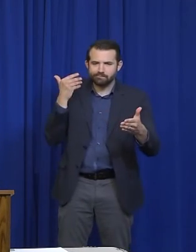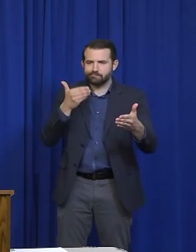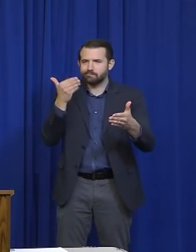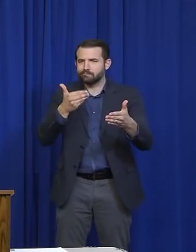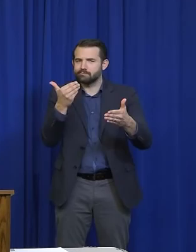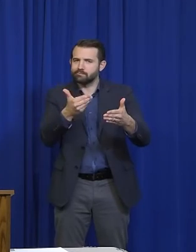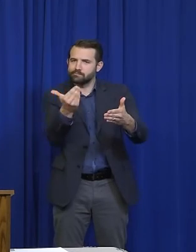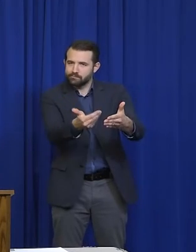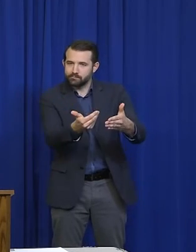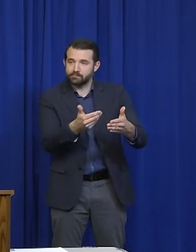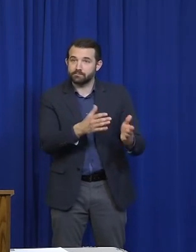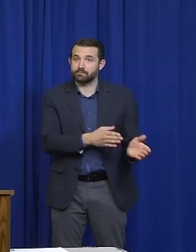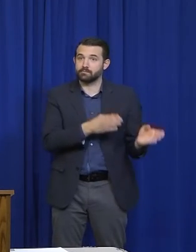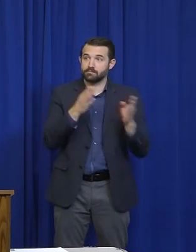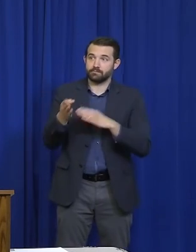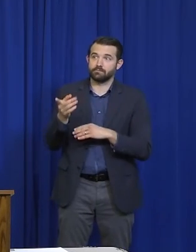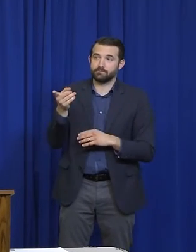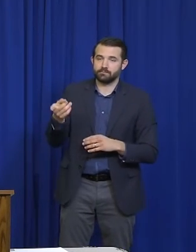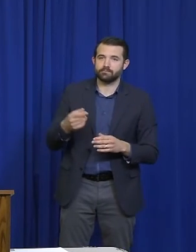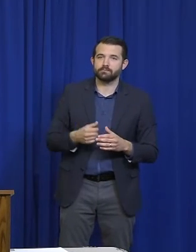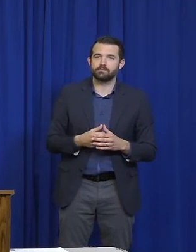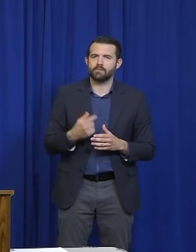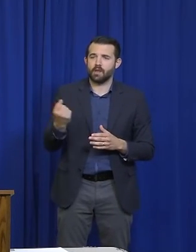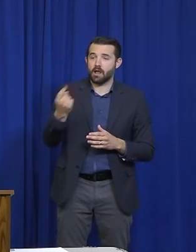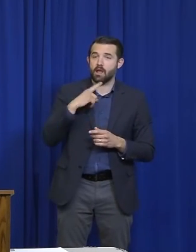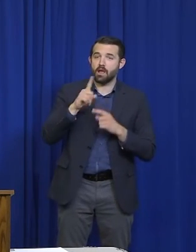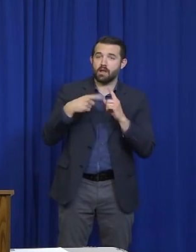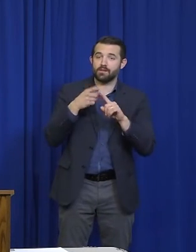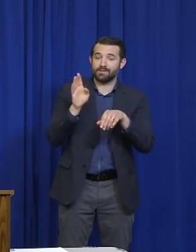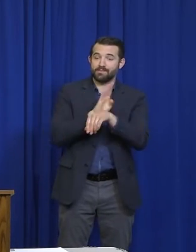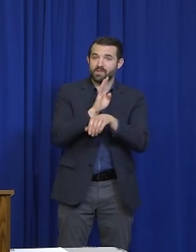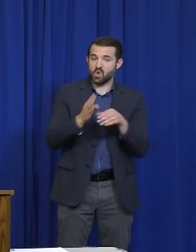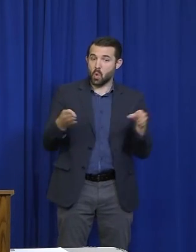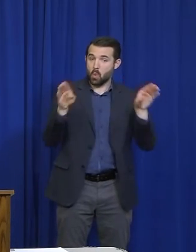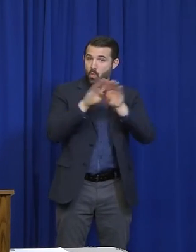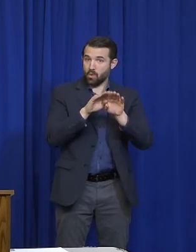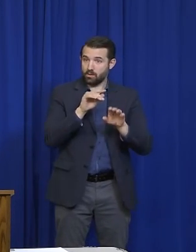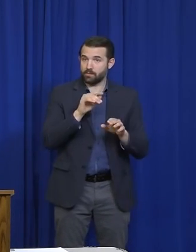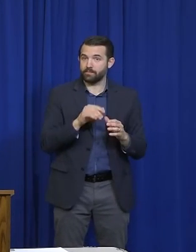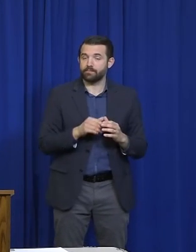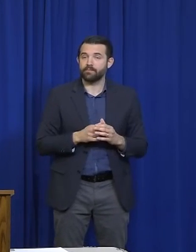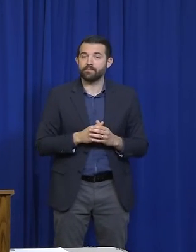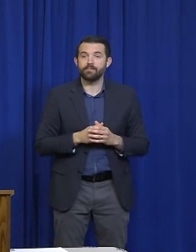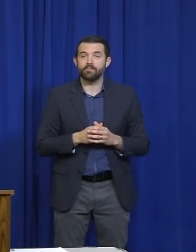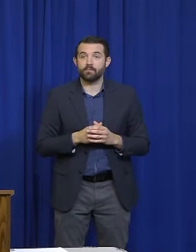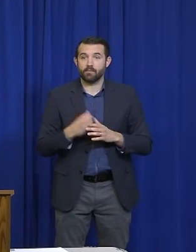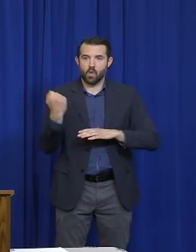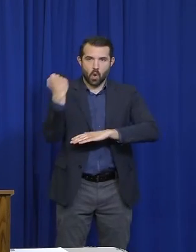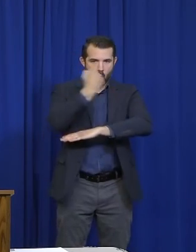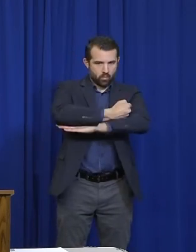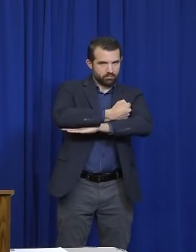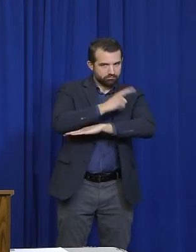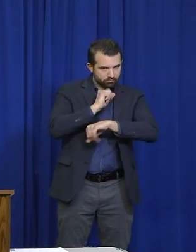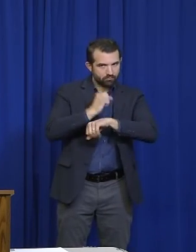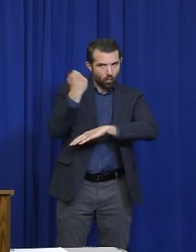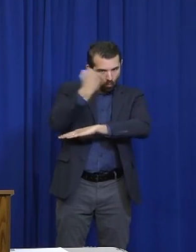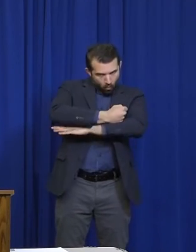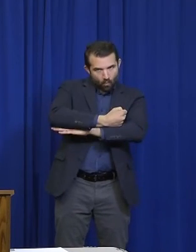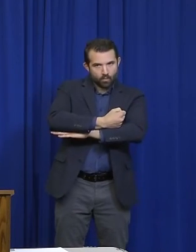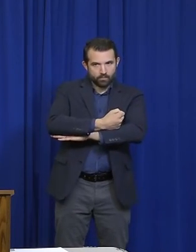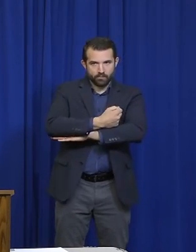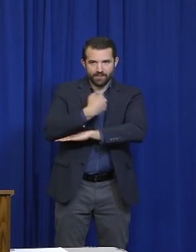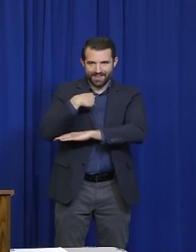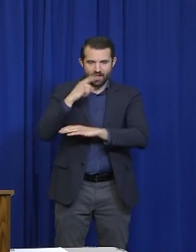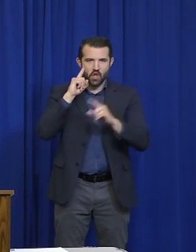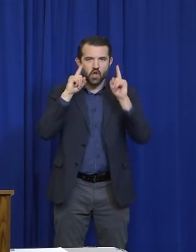so back to your other question about business closures, know, certainly it's a concern of ours. We are hearing and talking to some businesses